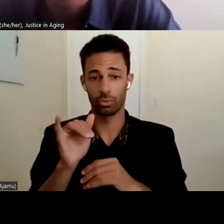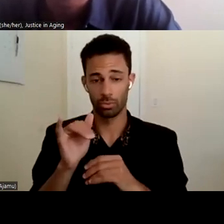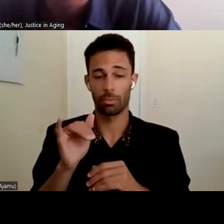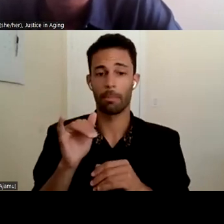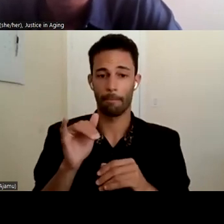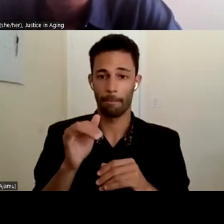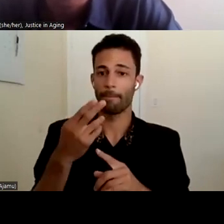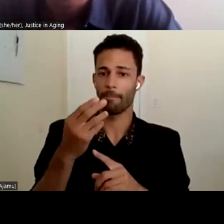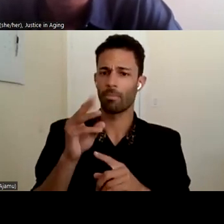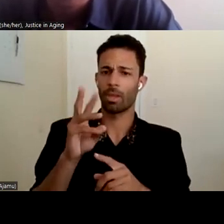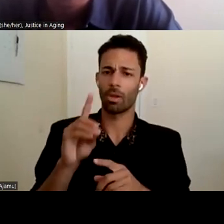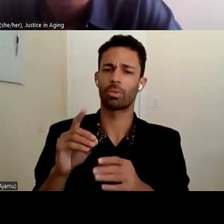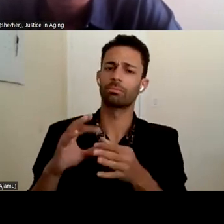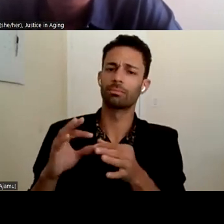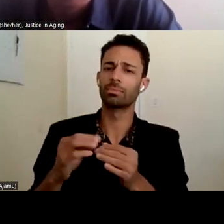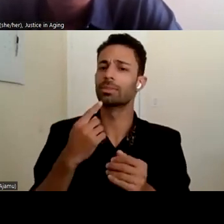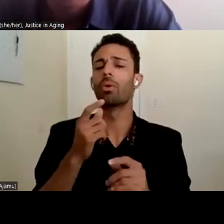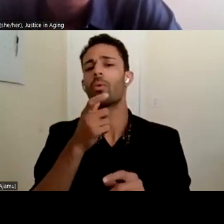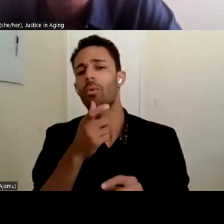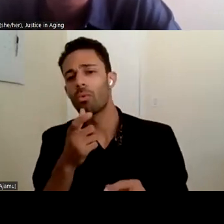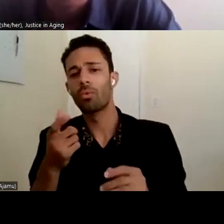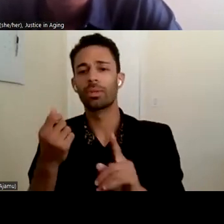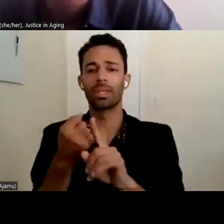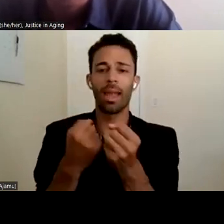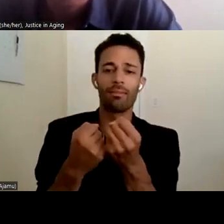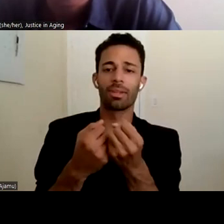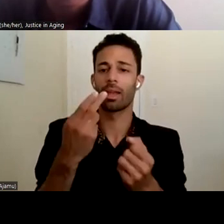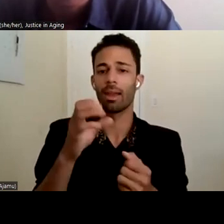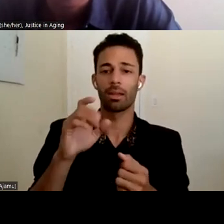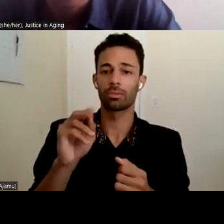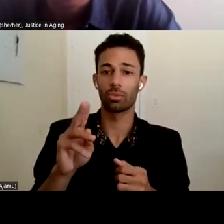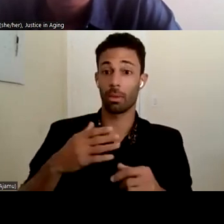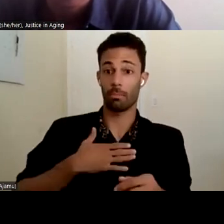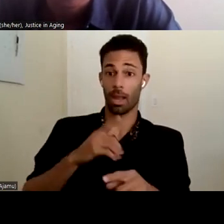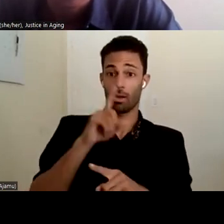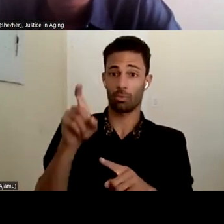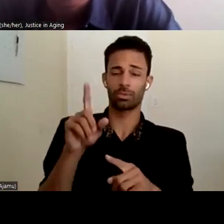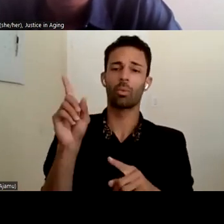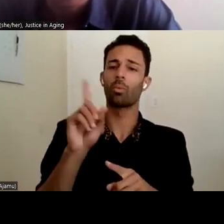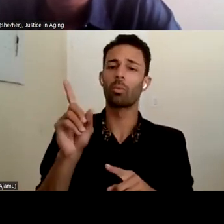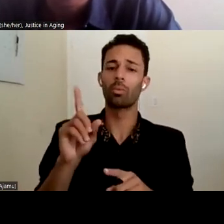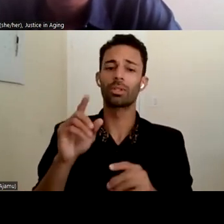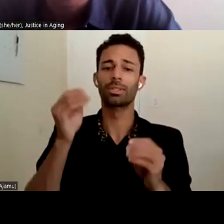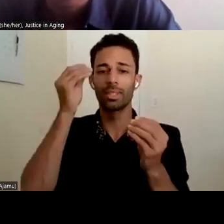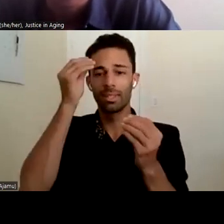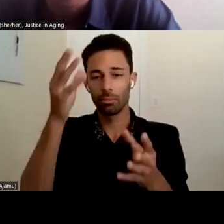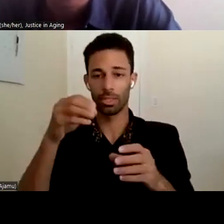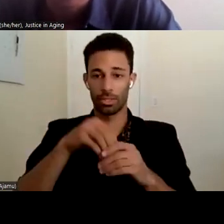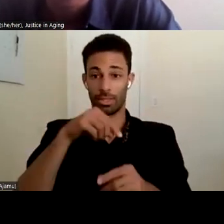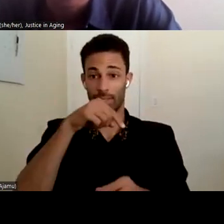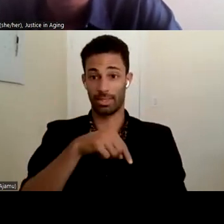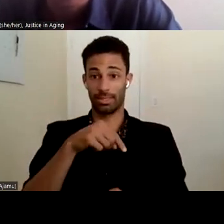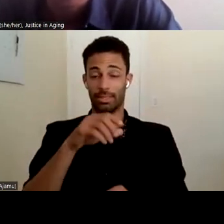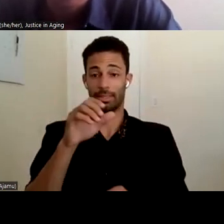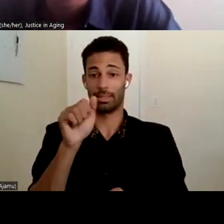just mentioned about who is advocating for Hector. My question is where is that information that, that is in this case study coming